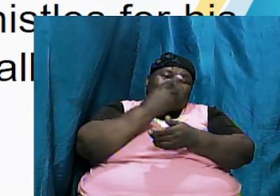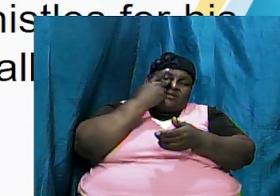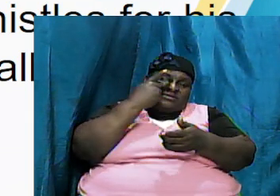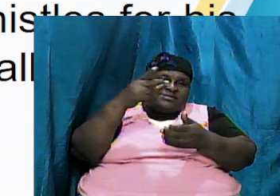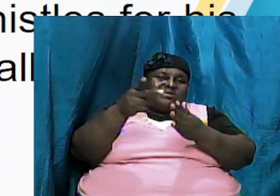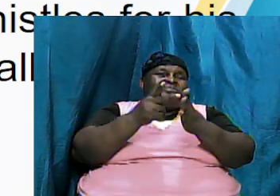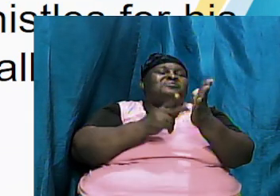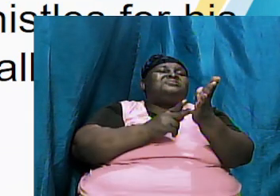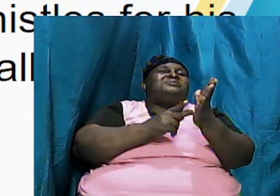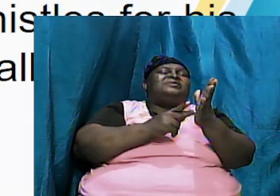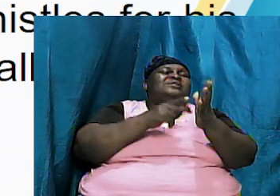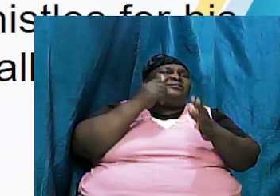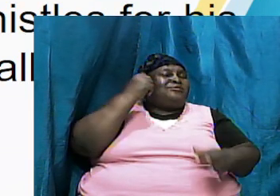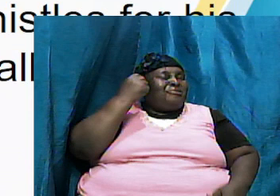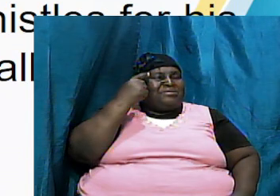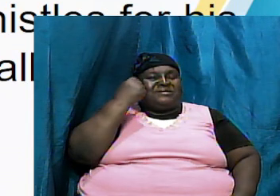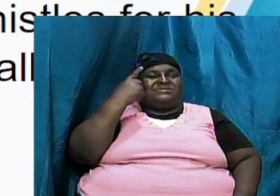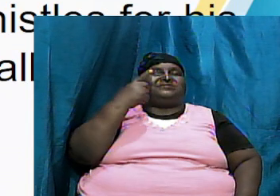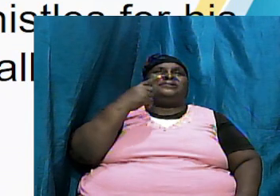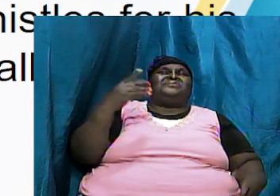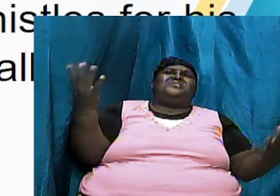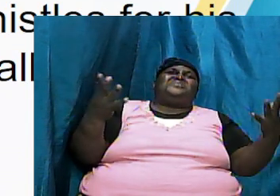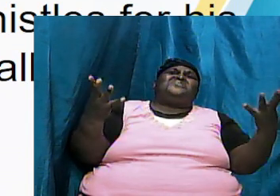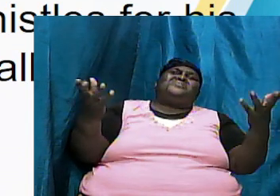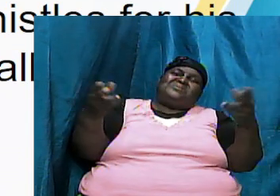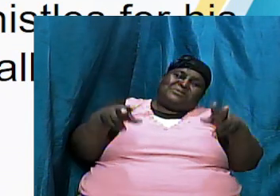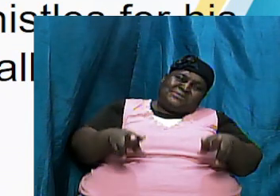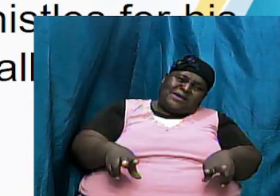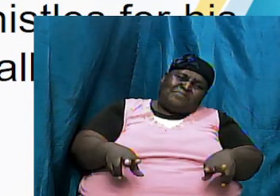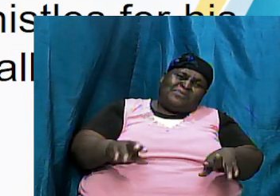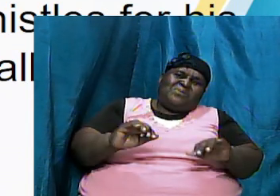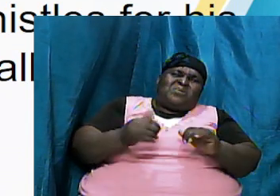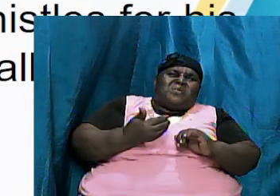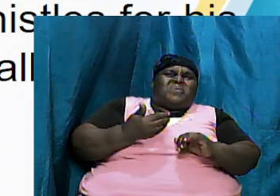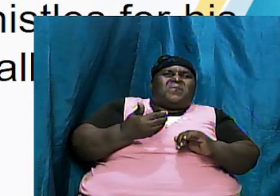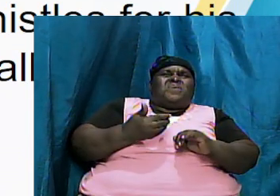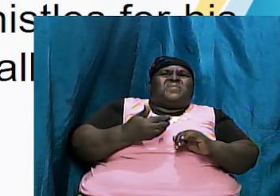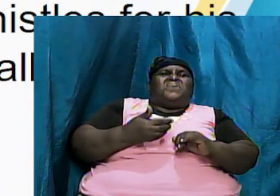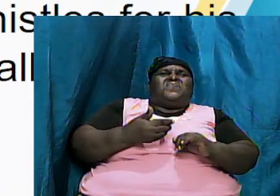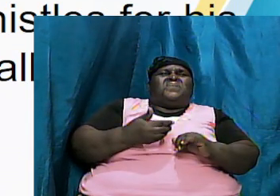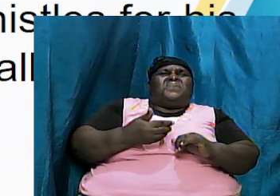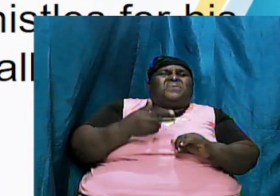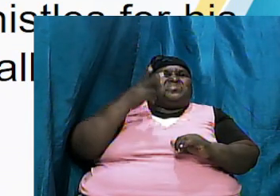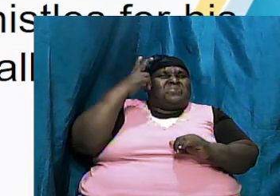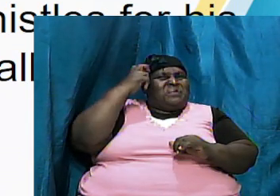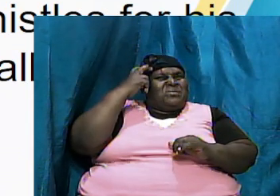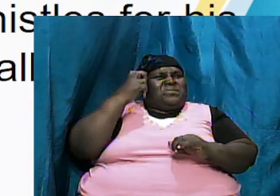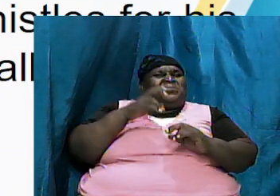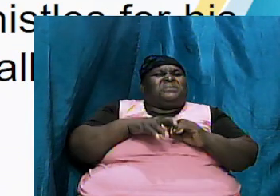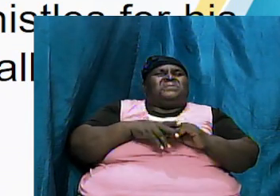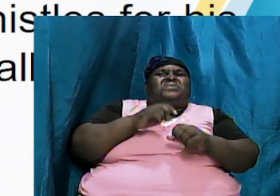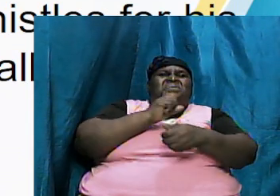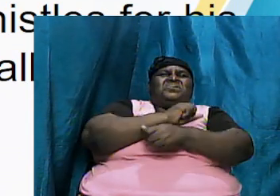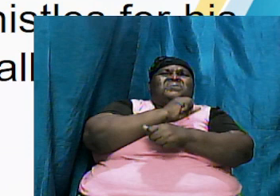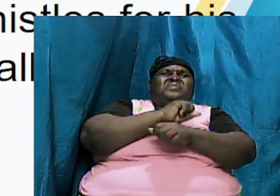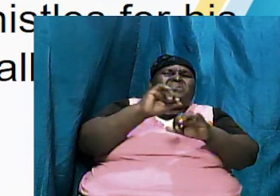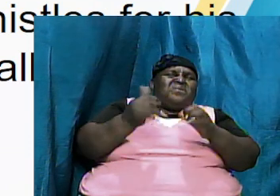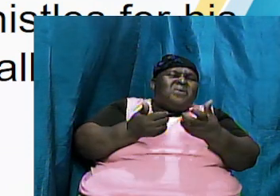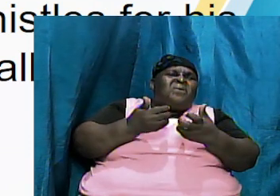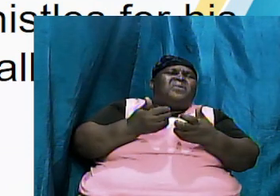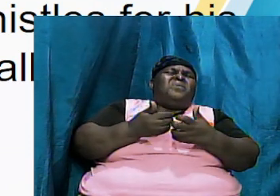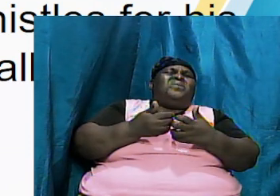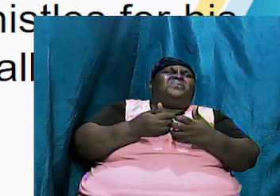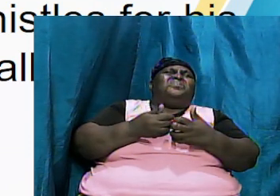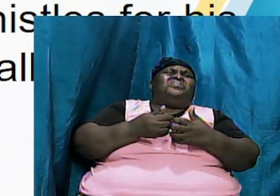things we can understand what is happening how he works how he executes his plan to deceive